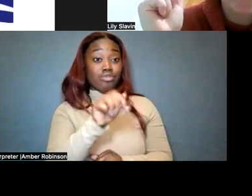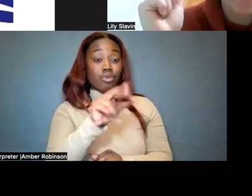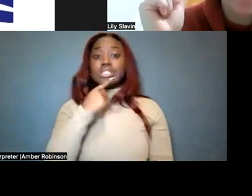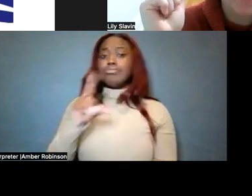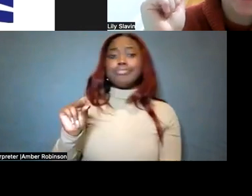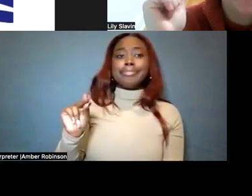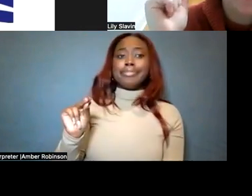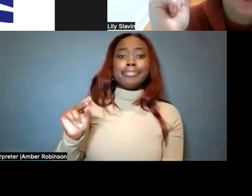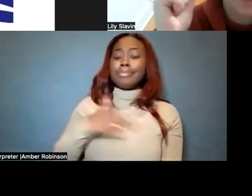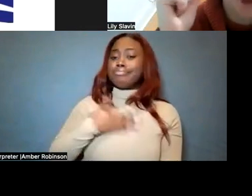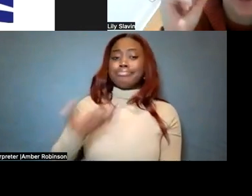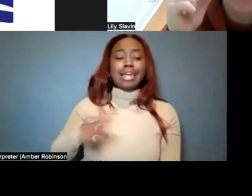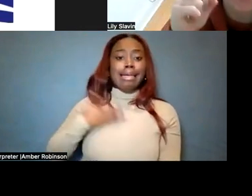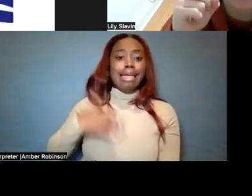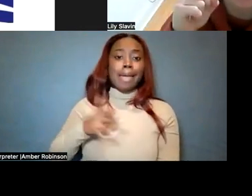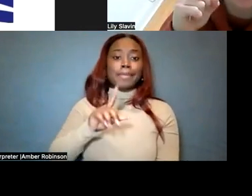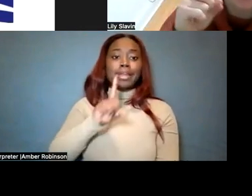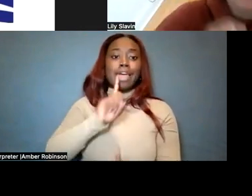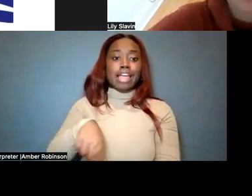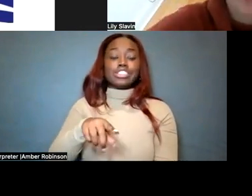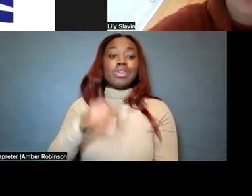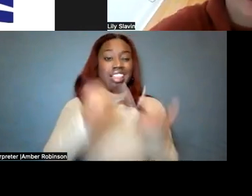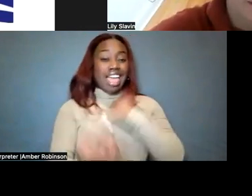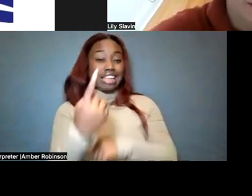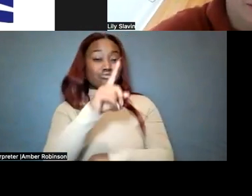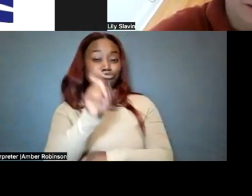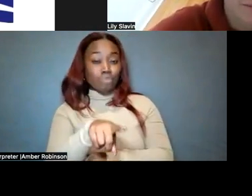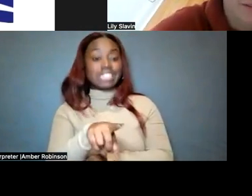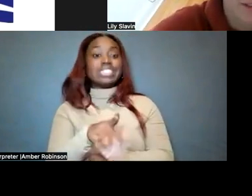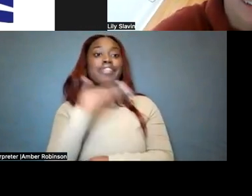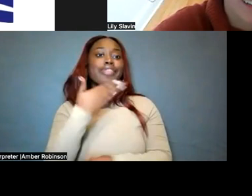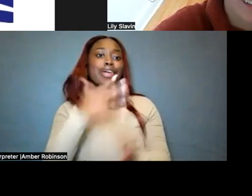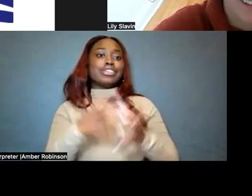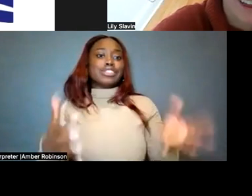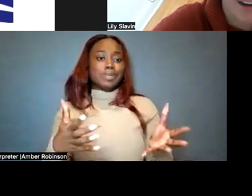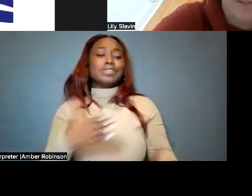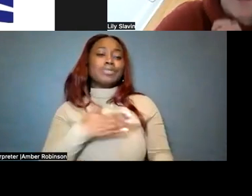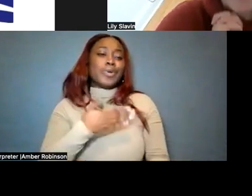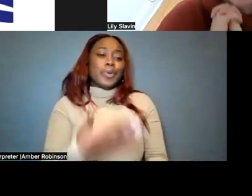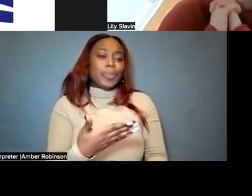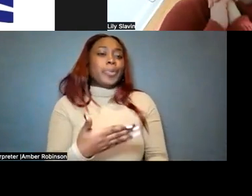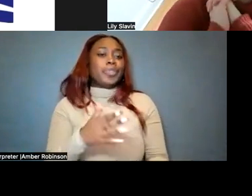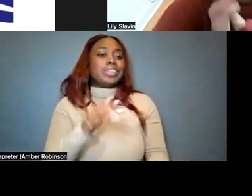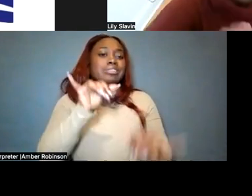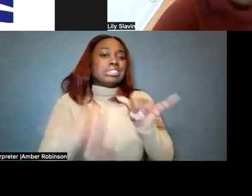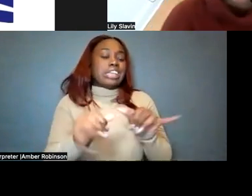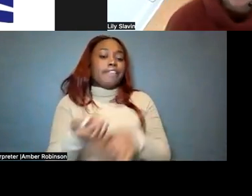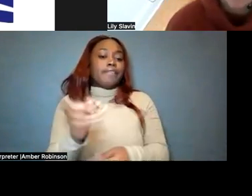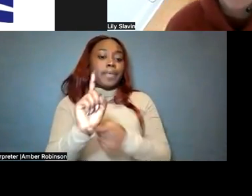no. I'll be happy to answer it. Okay. We'll do this last one. Thank you so much for being willing to stay on it for a few more minutes.